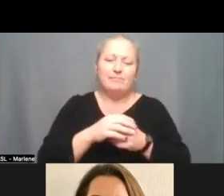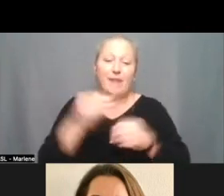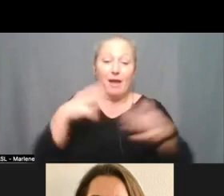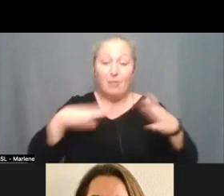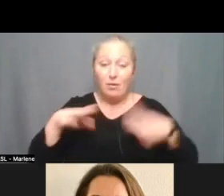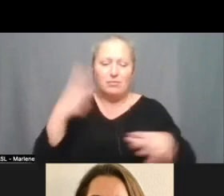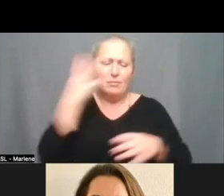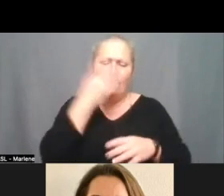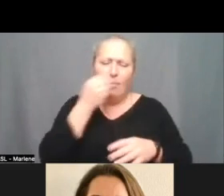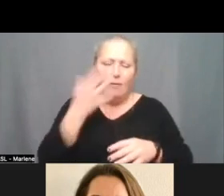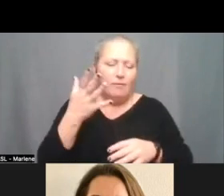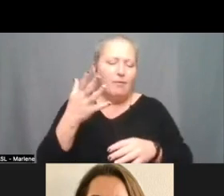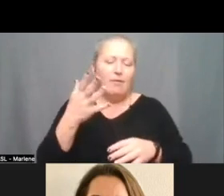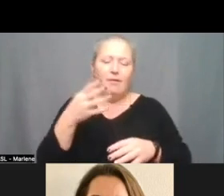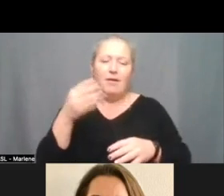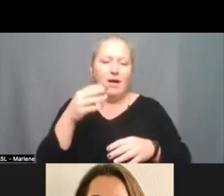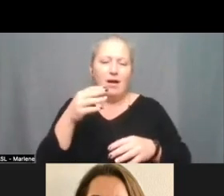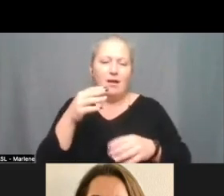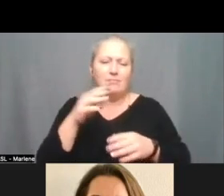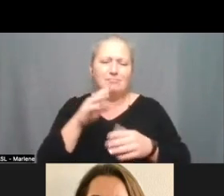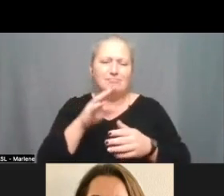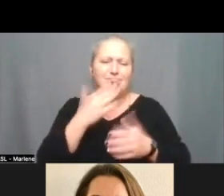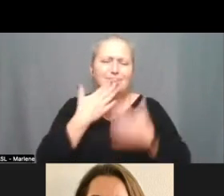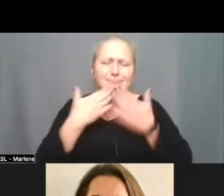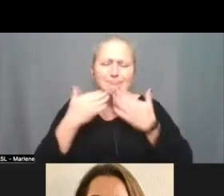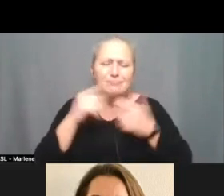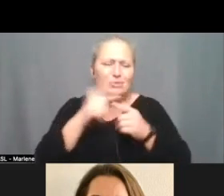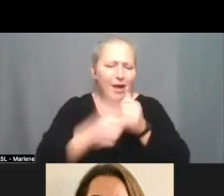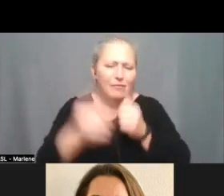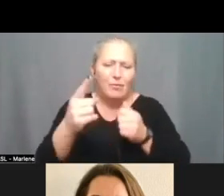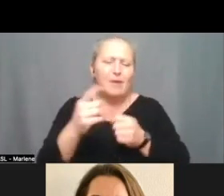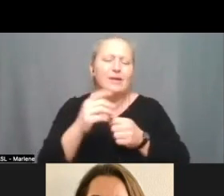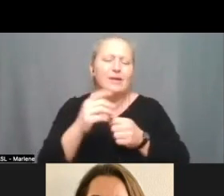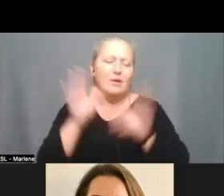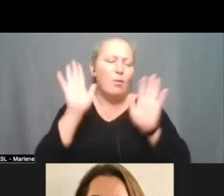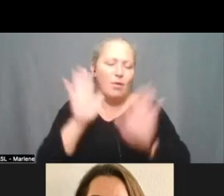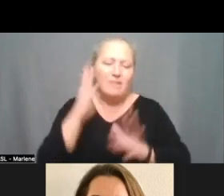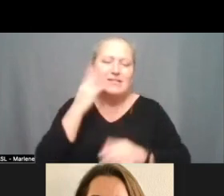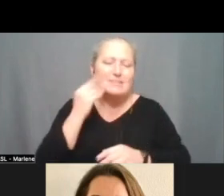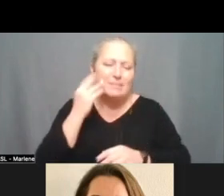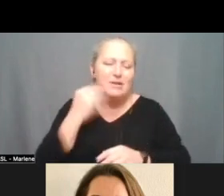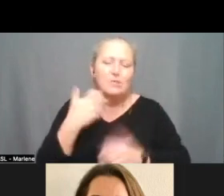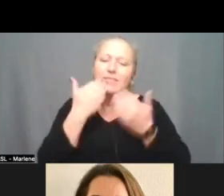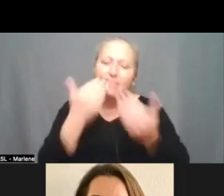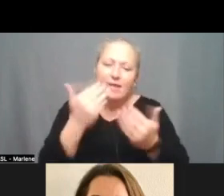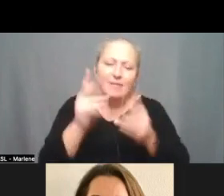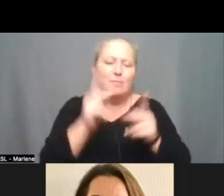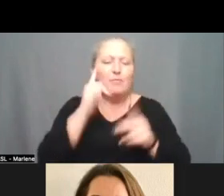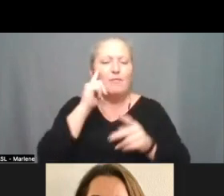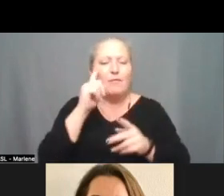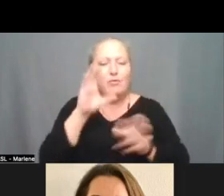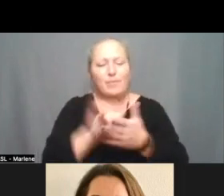beautiful and there. They were so kind to everybody who was there and just a wonderful experience and I want to thank those folks for doing that.